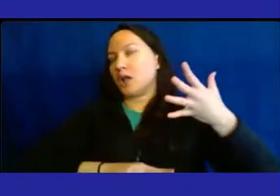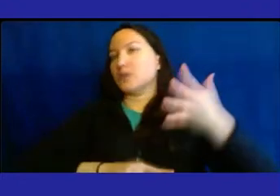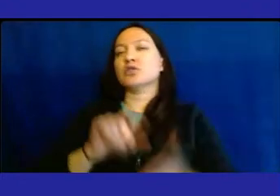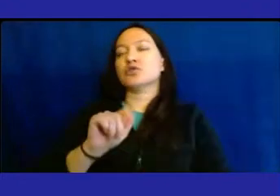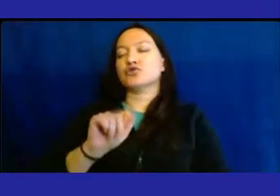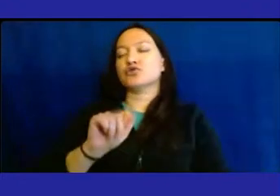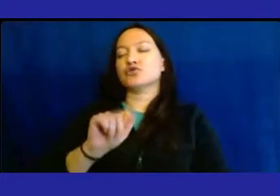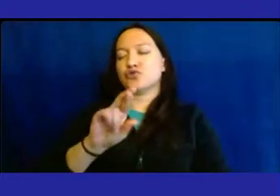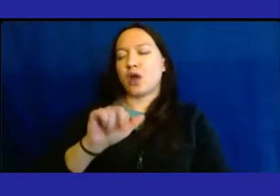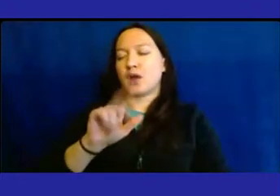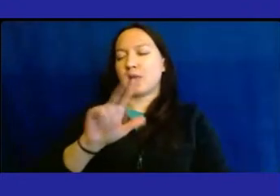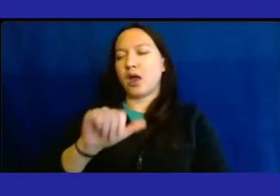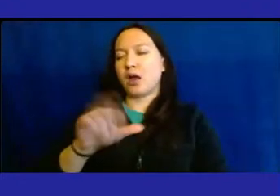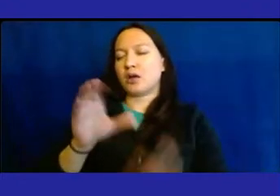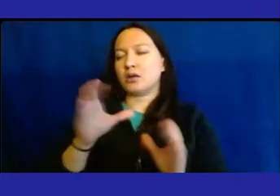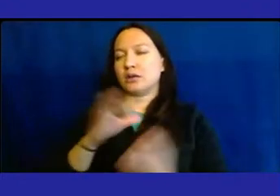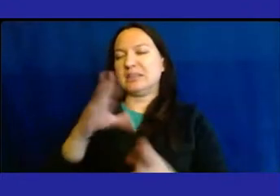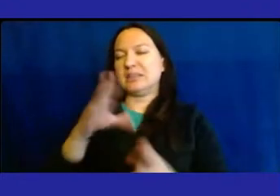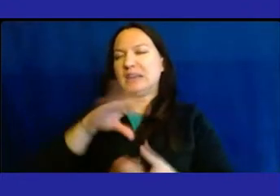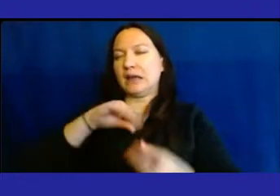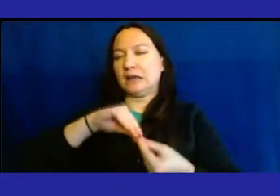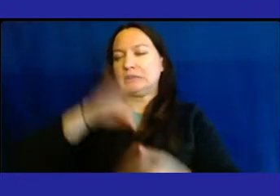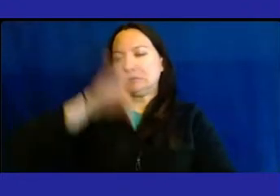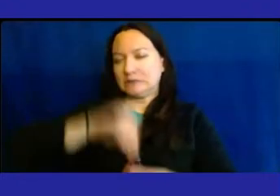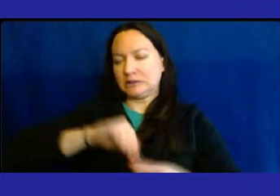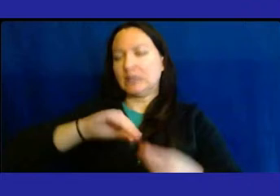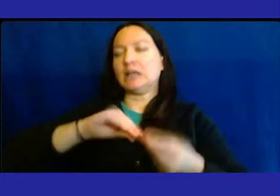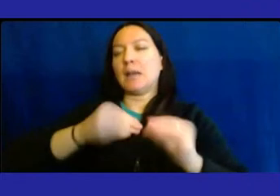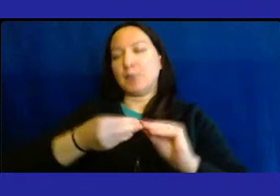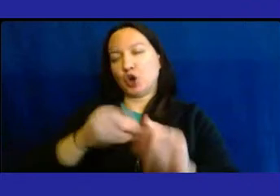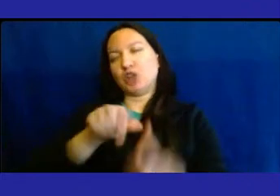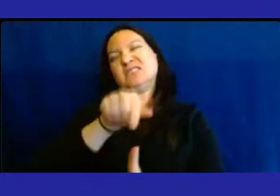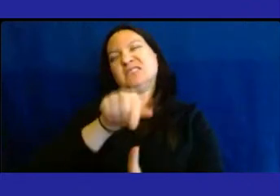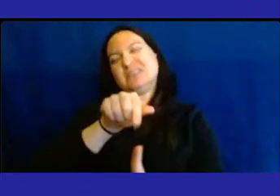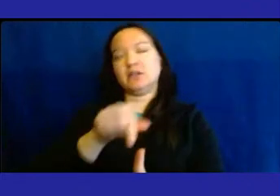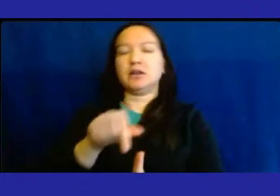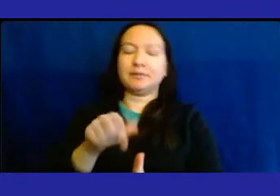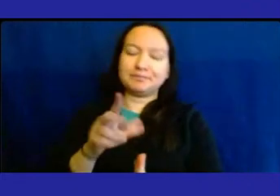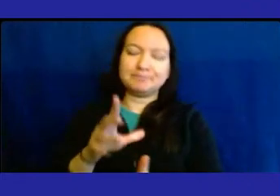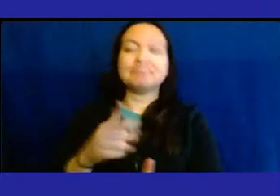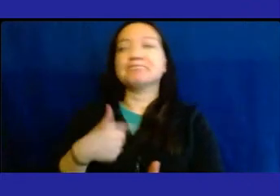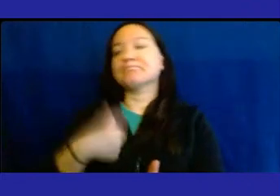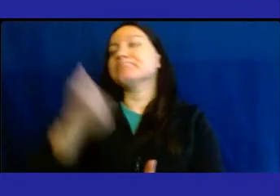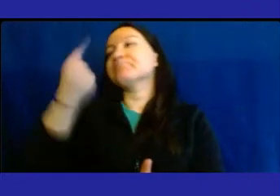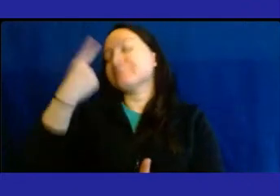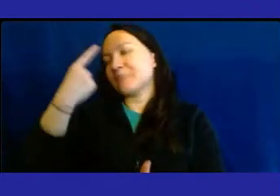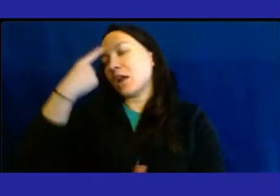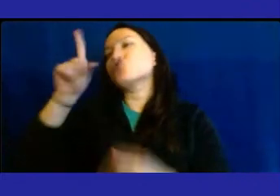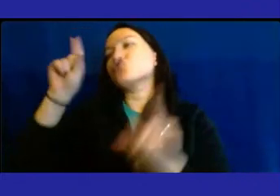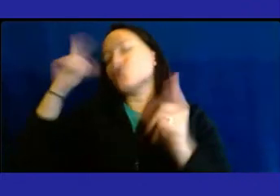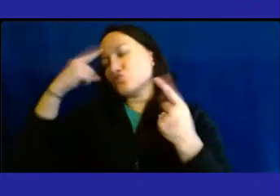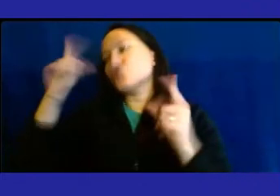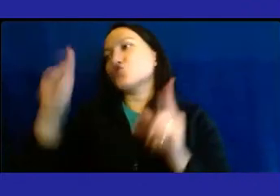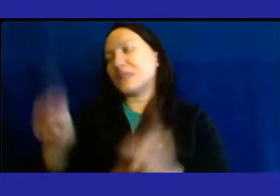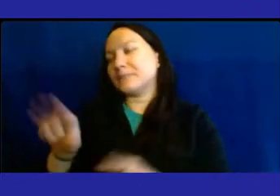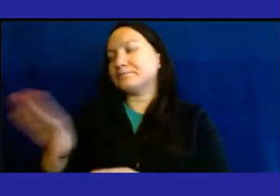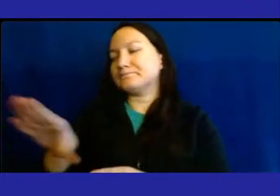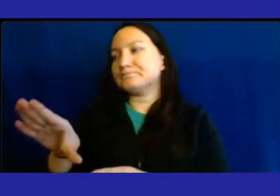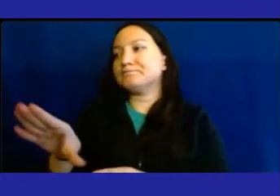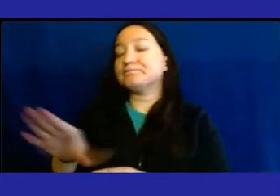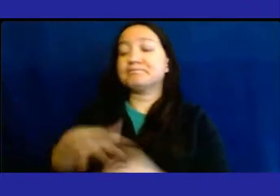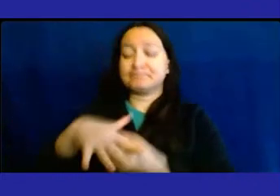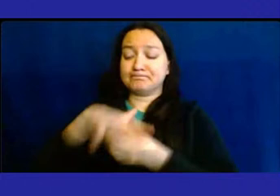number of cases. And that's often the thing. But I agree that part of Brooklyn